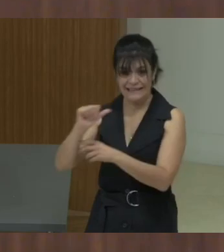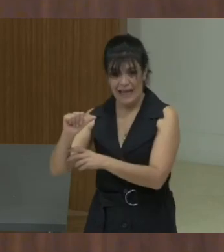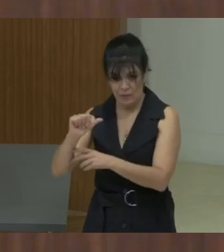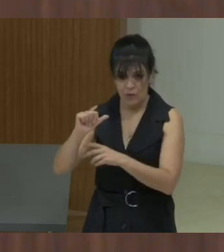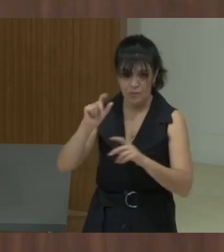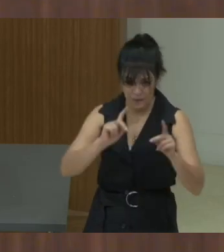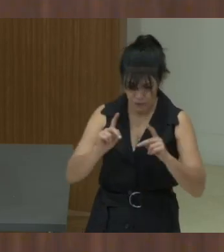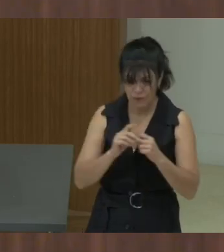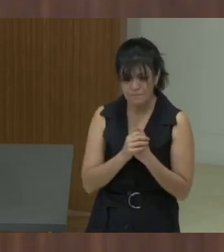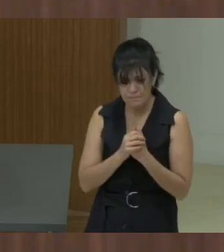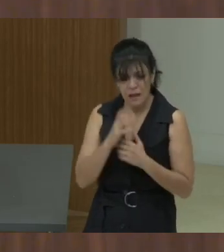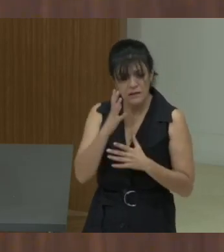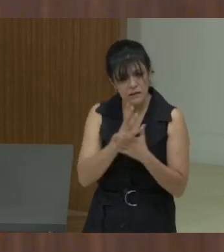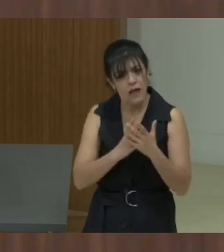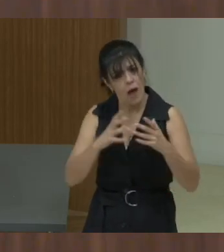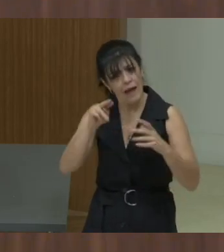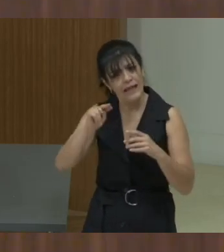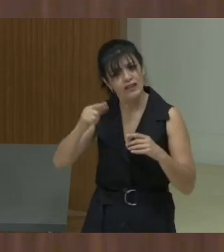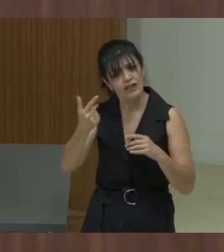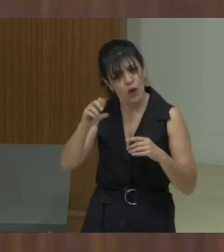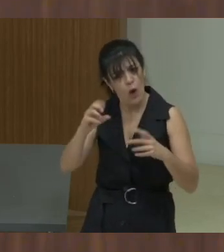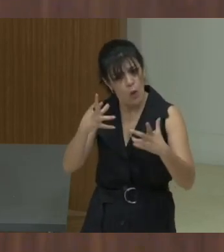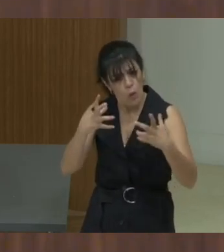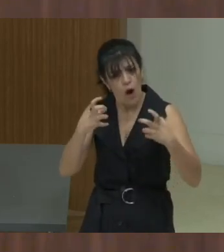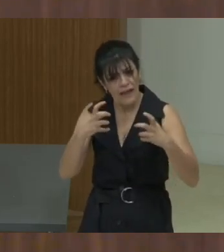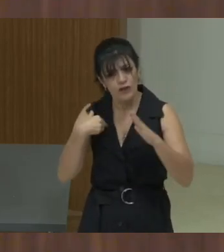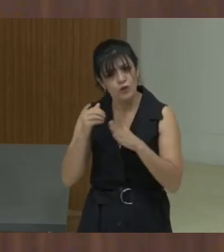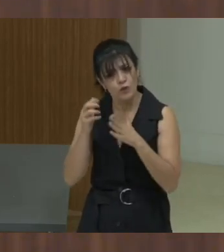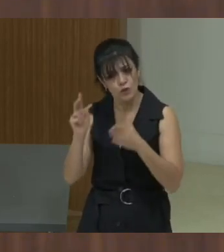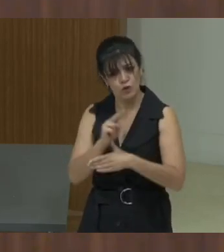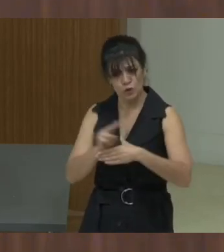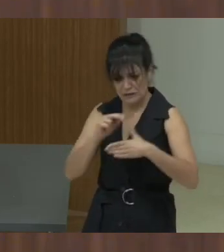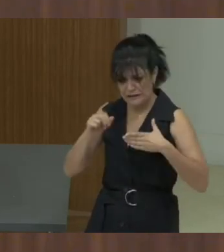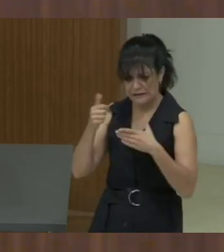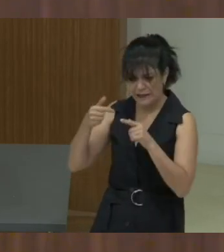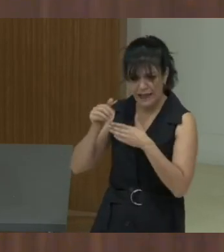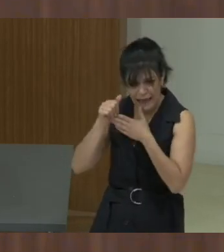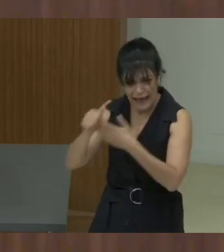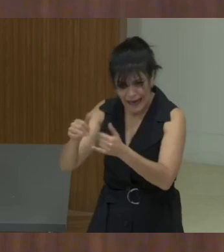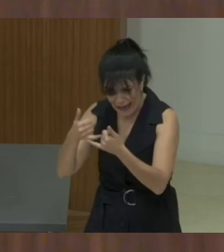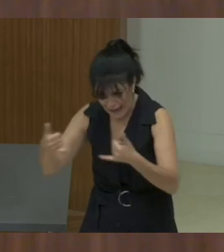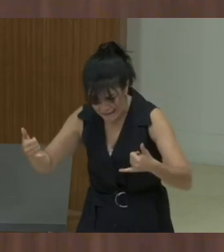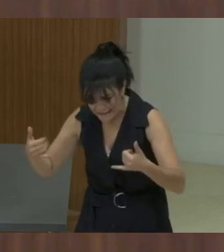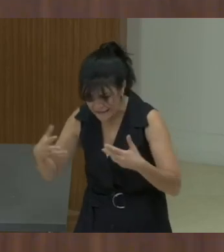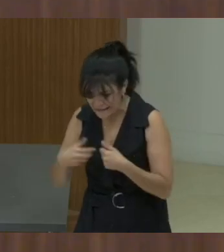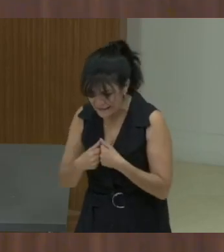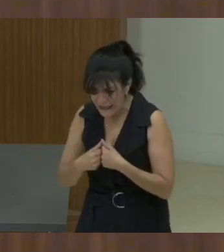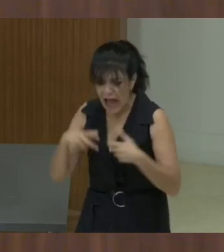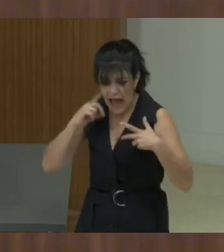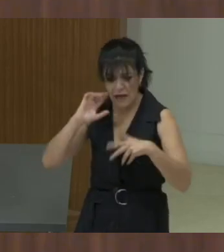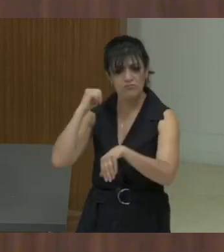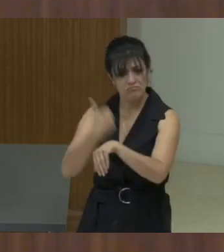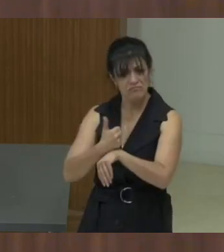were more invested in the process decided to use the guidelines to assess their own safety thresholds and improve their safety